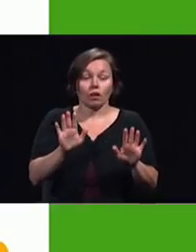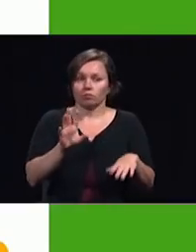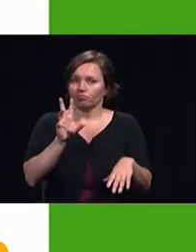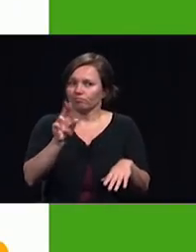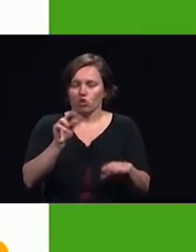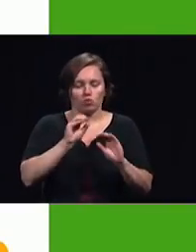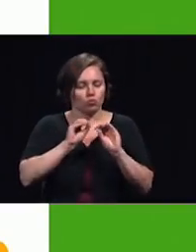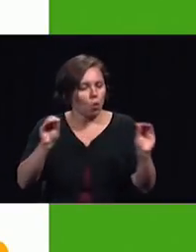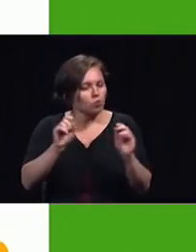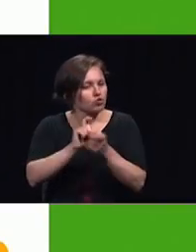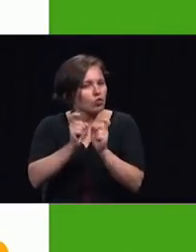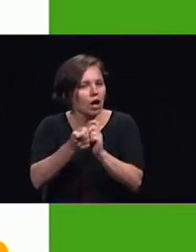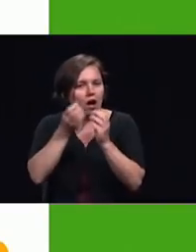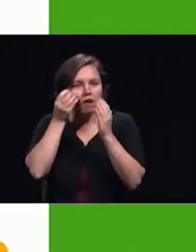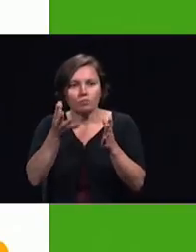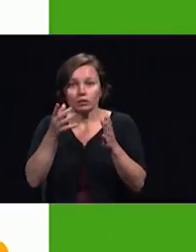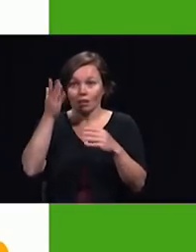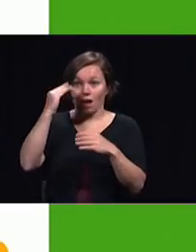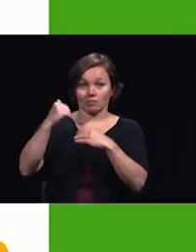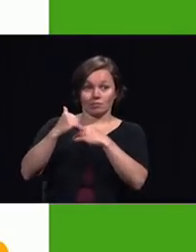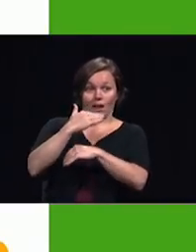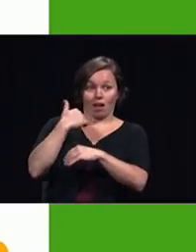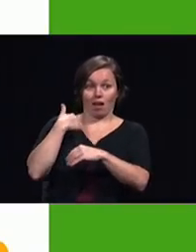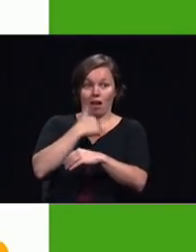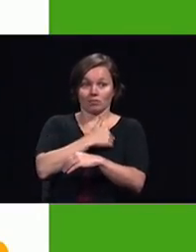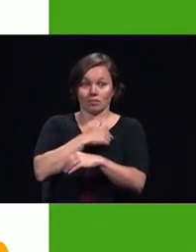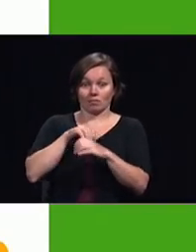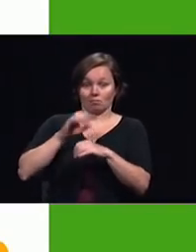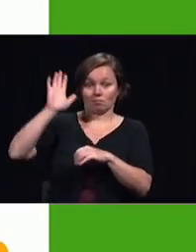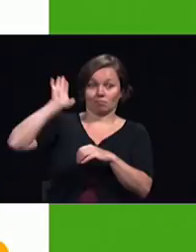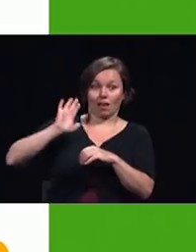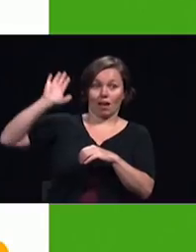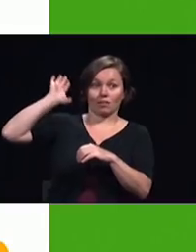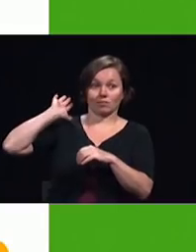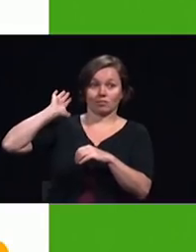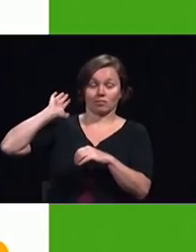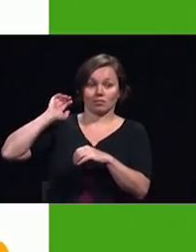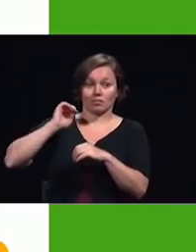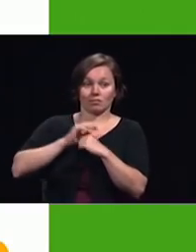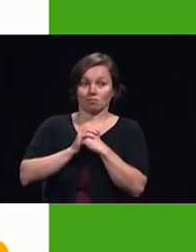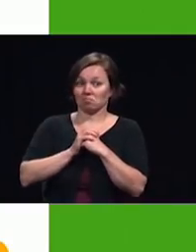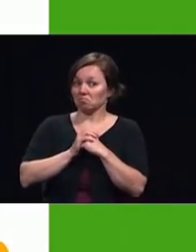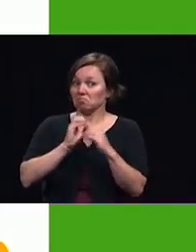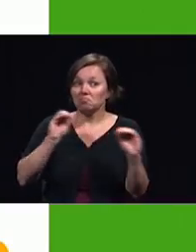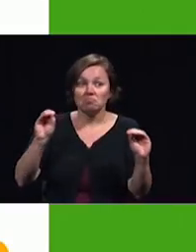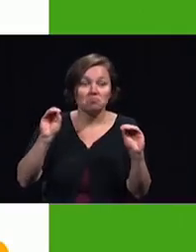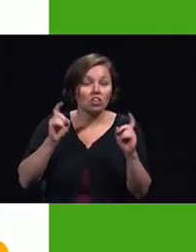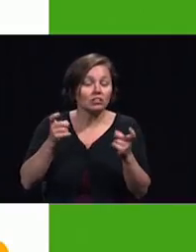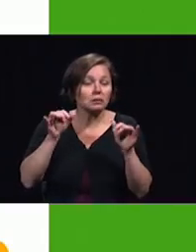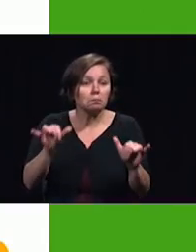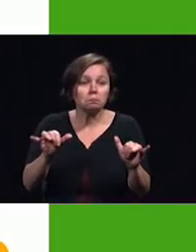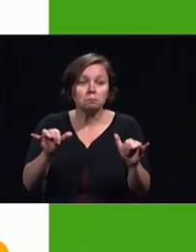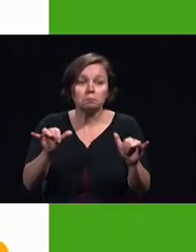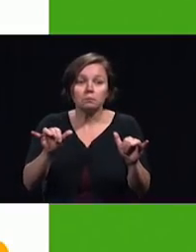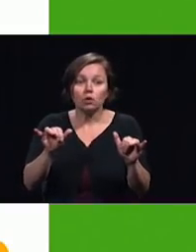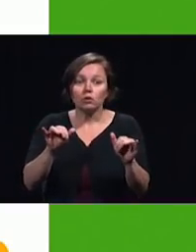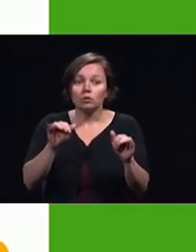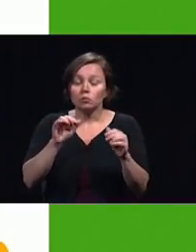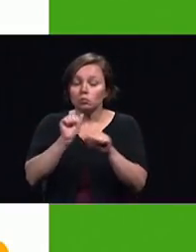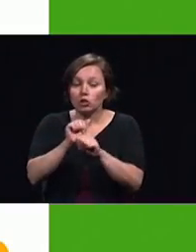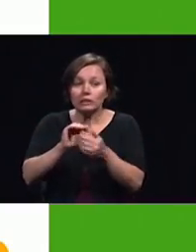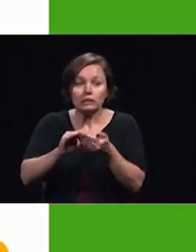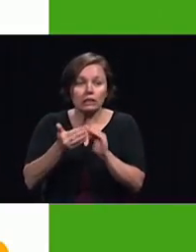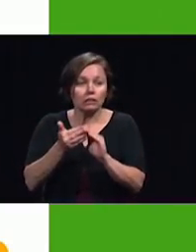that God has sent in the past get that sentence no change the work in the cities is the